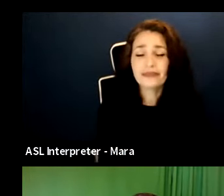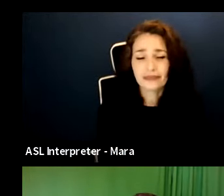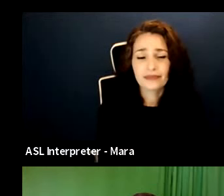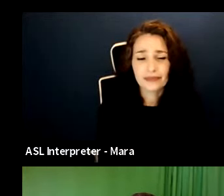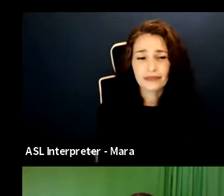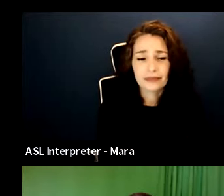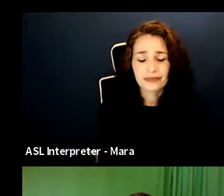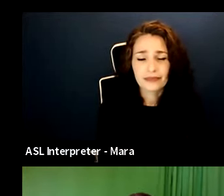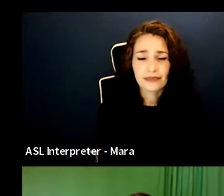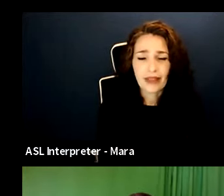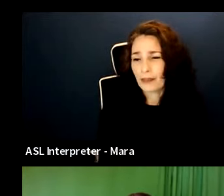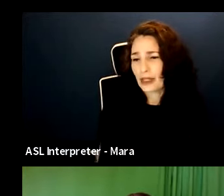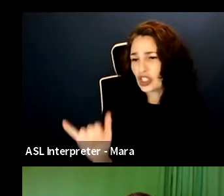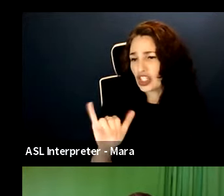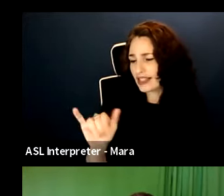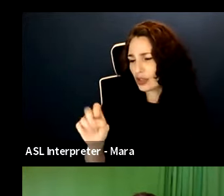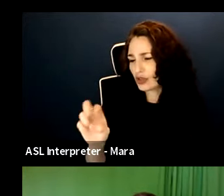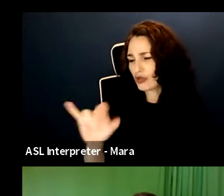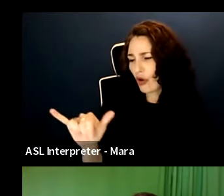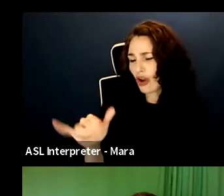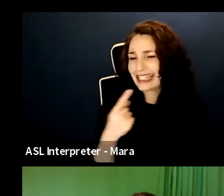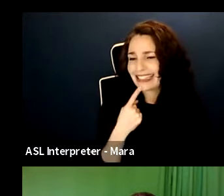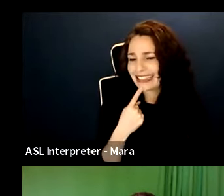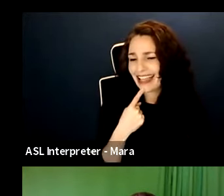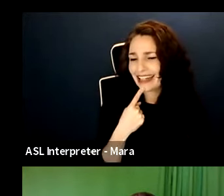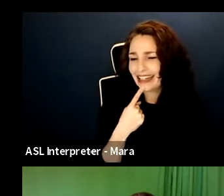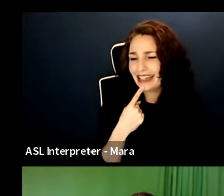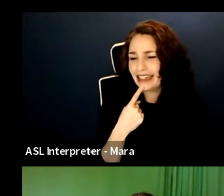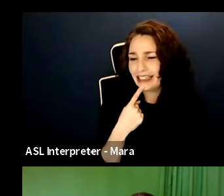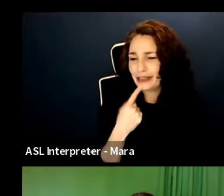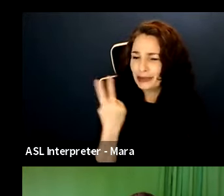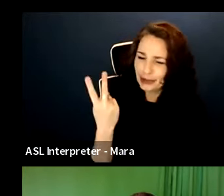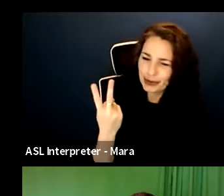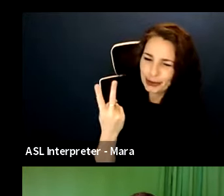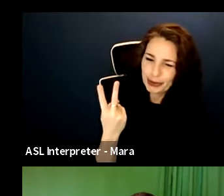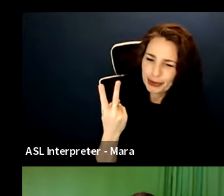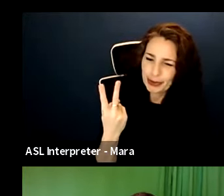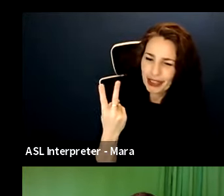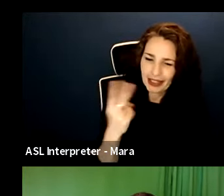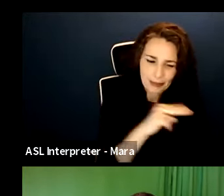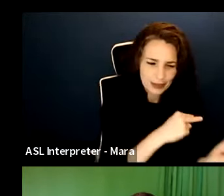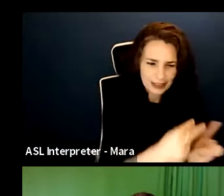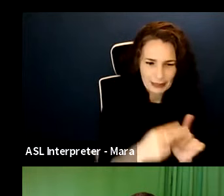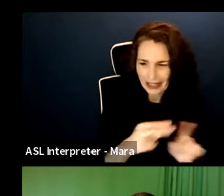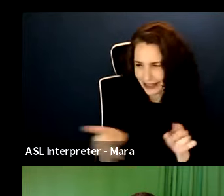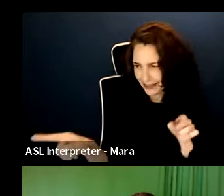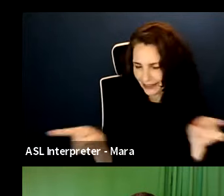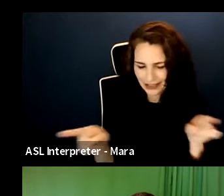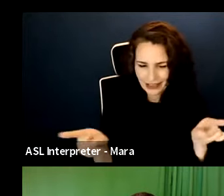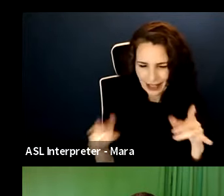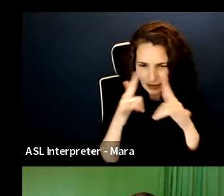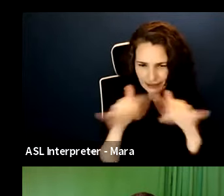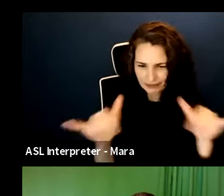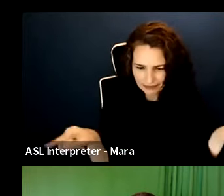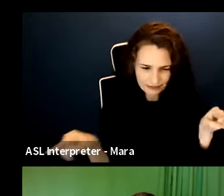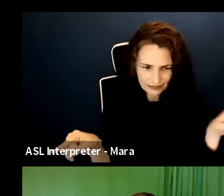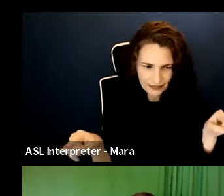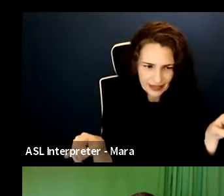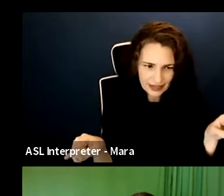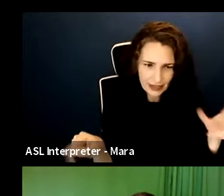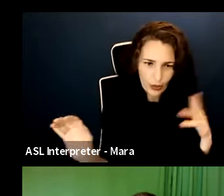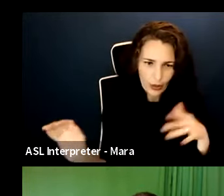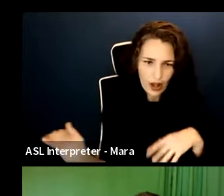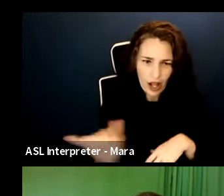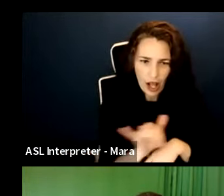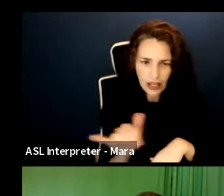there's, as, as Troy said, there's a two-way streak. And I think as a performer, because rates negotiable, because, uh, it's a lot more hands off